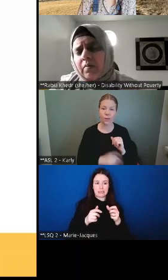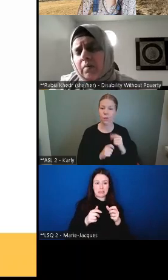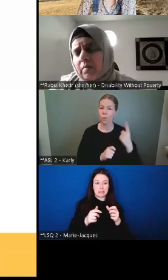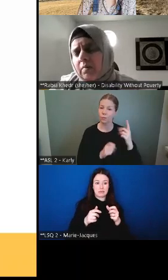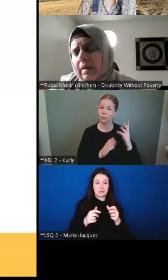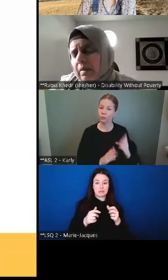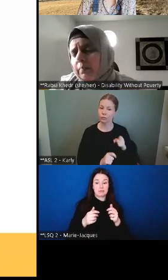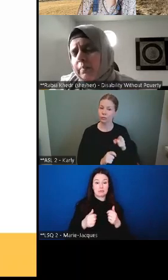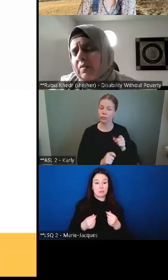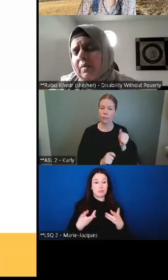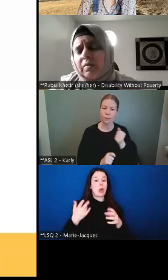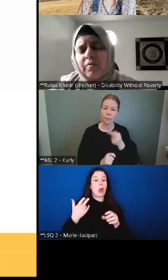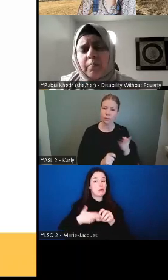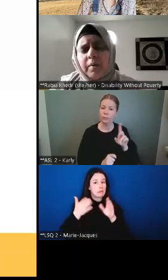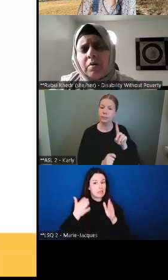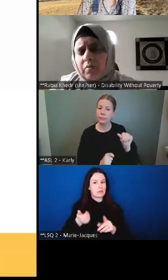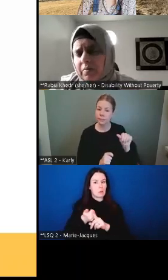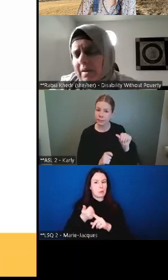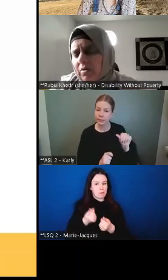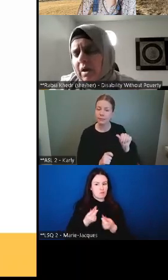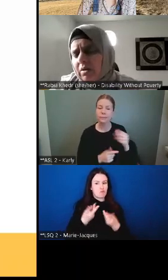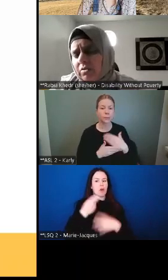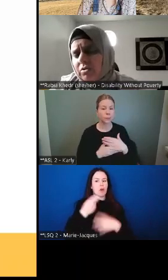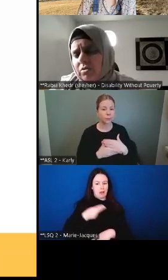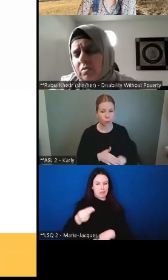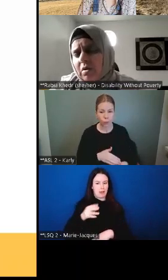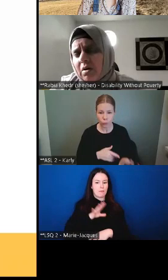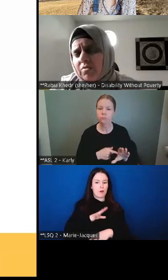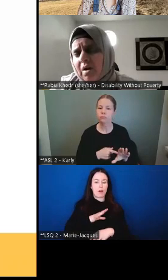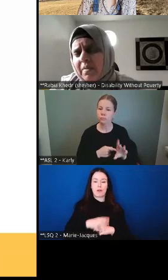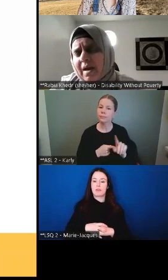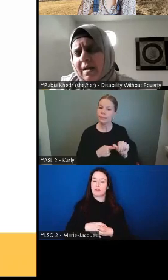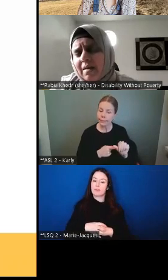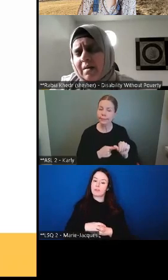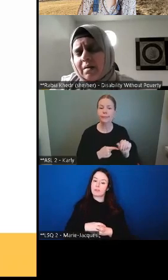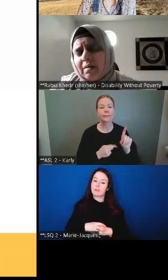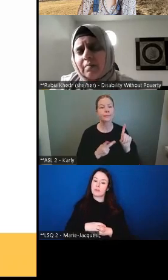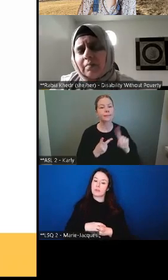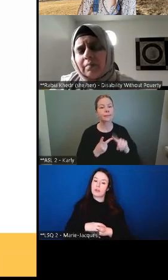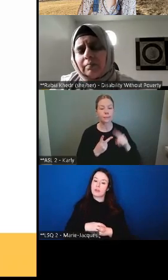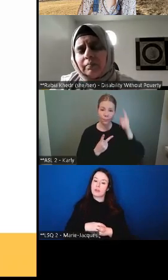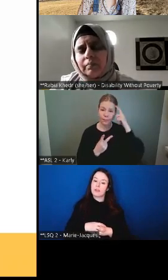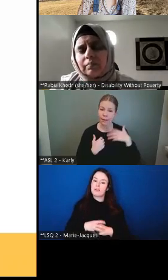you know, like a disability from birth with mental health issues. On top of that,